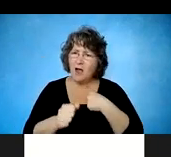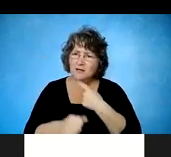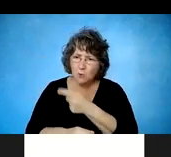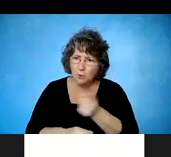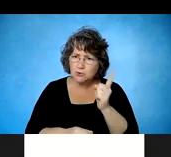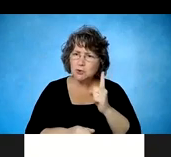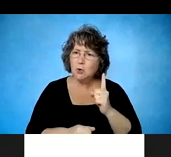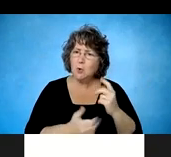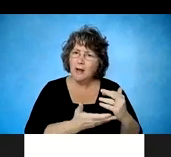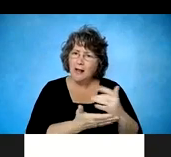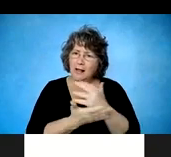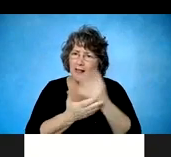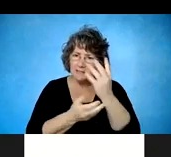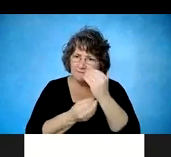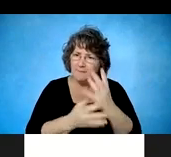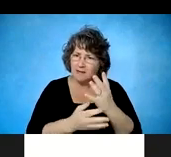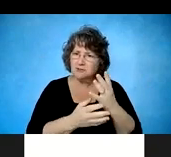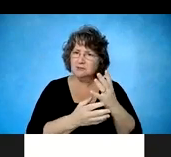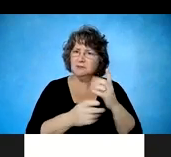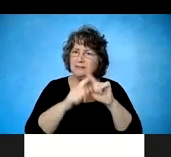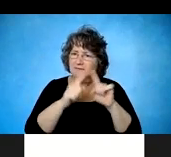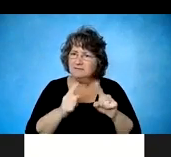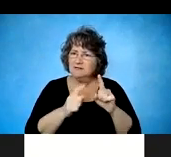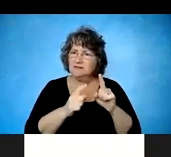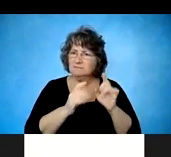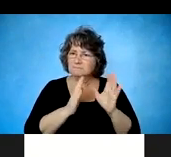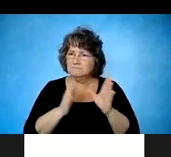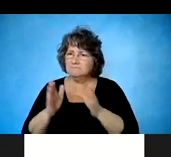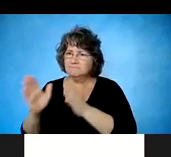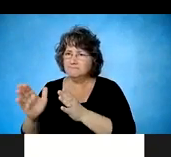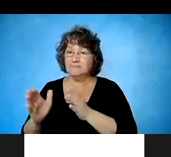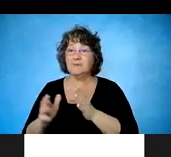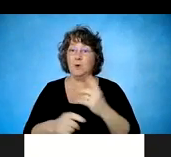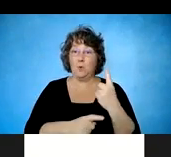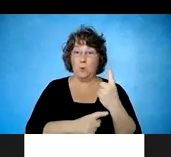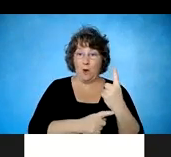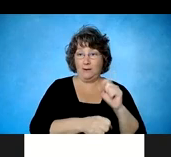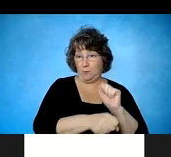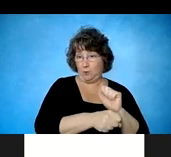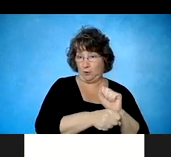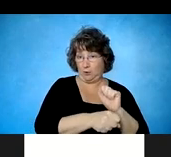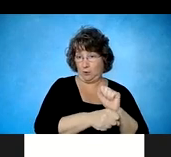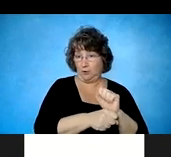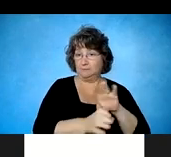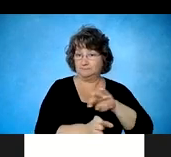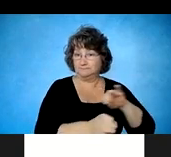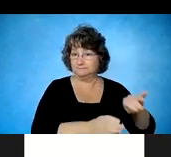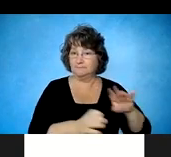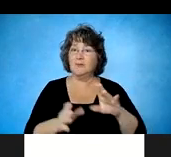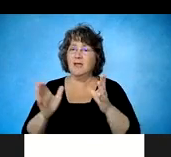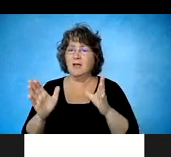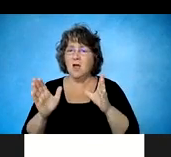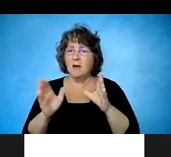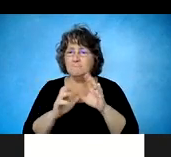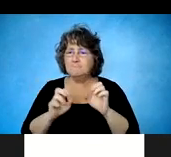one of them being employment. And unfortunately they, there's no collection of data on return to education status